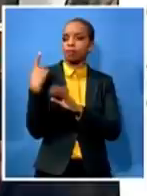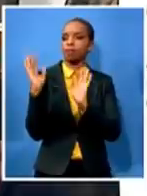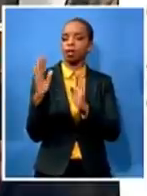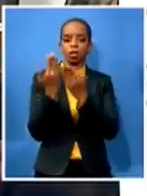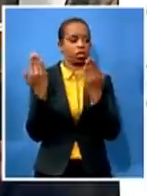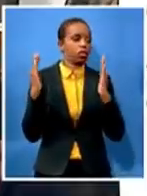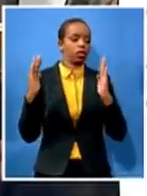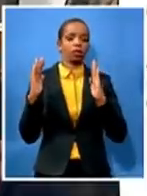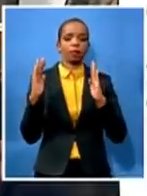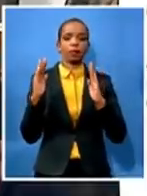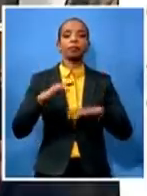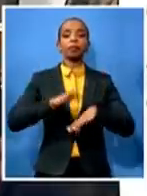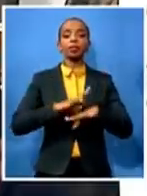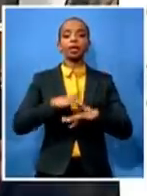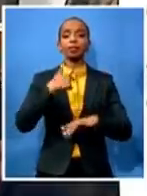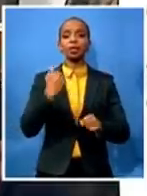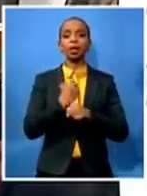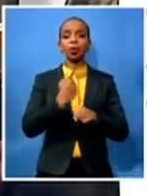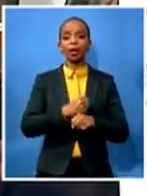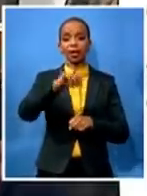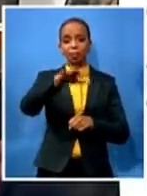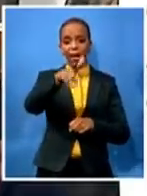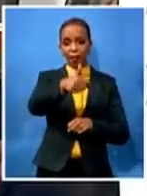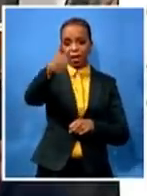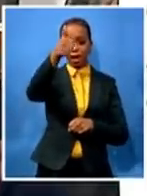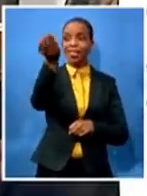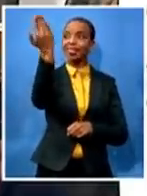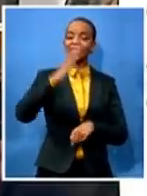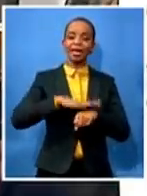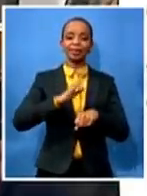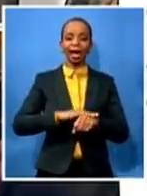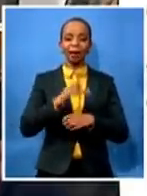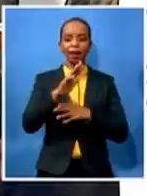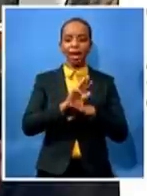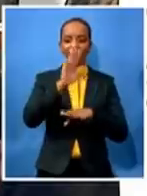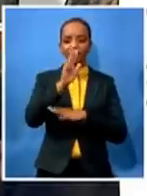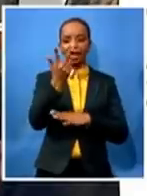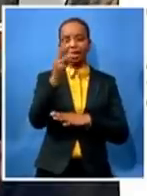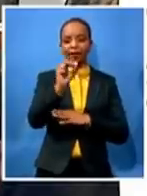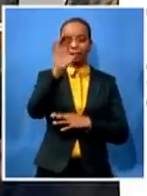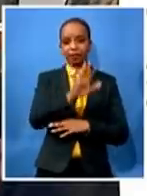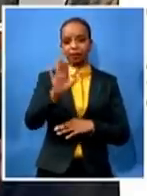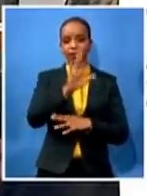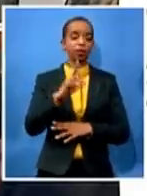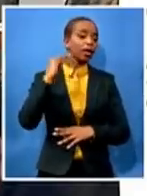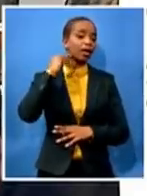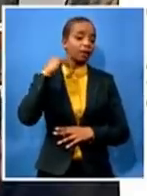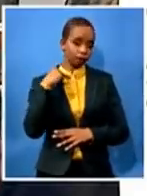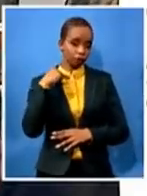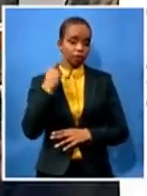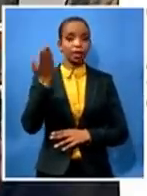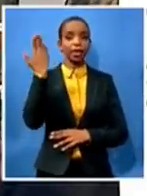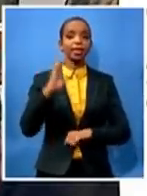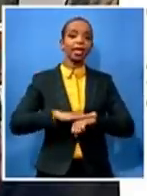mind those times in the 80s and unfortunately even with the 80s the truth commission and i think it was amongst other venues